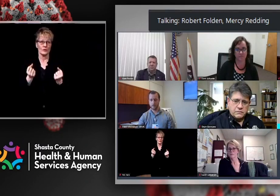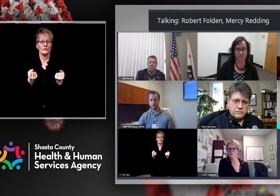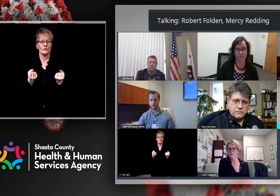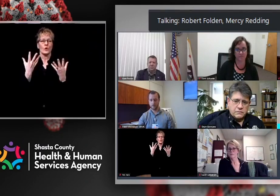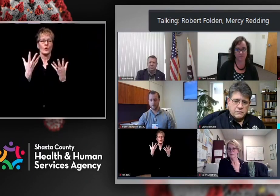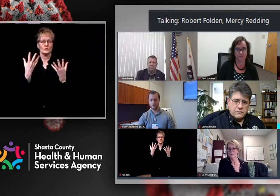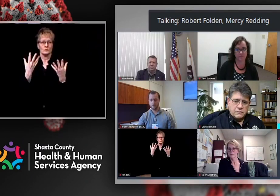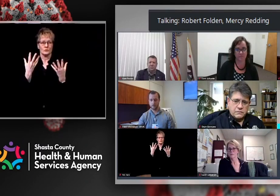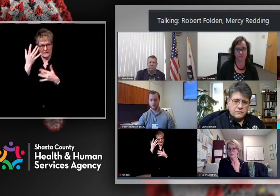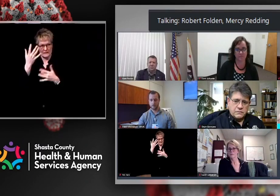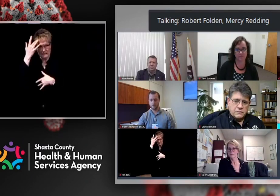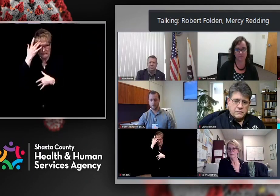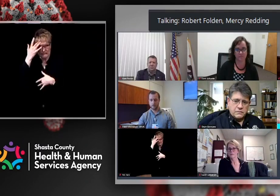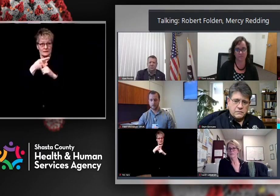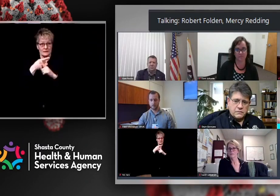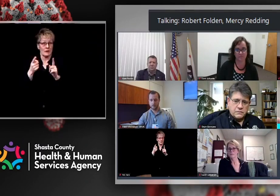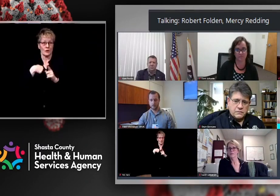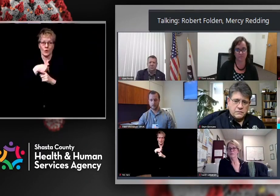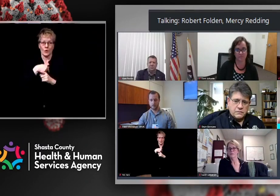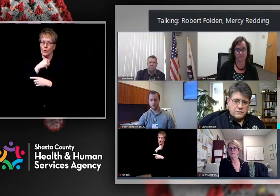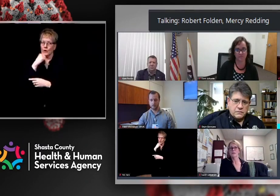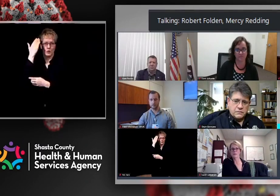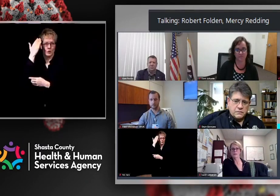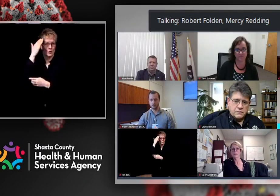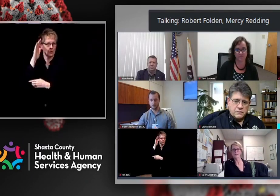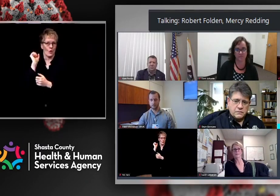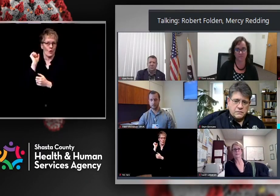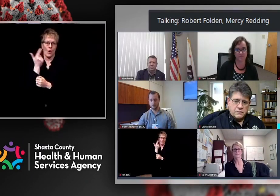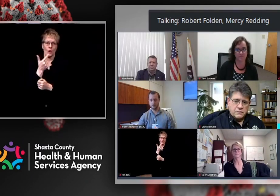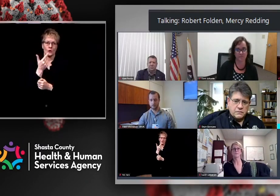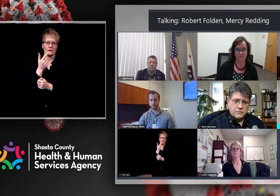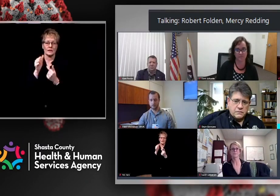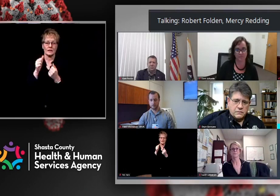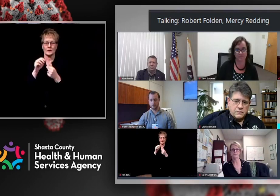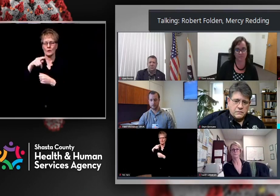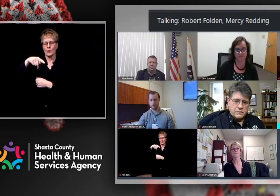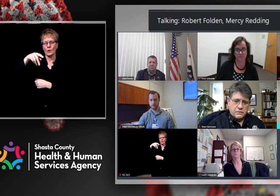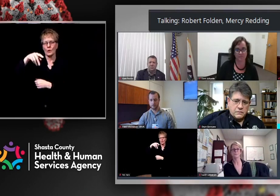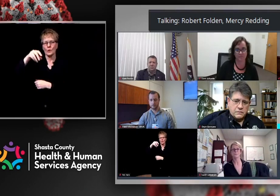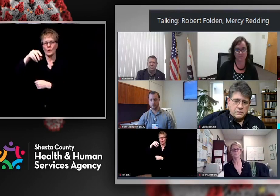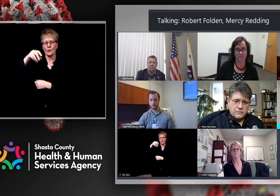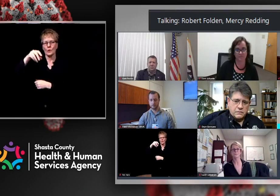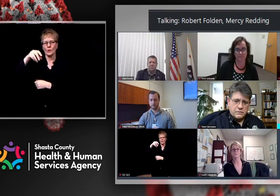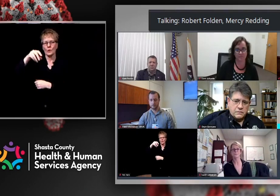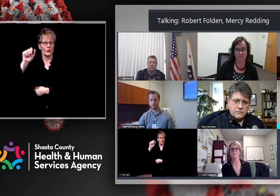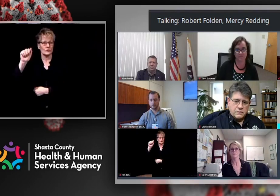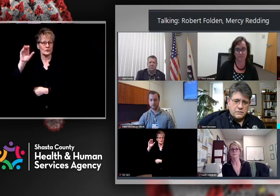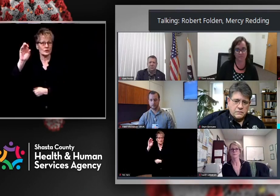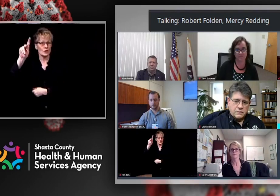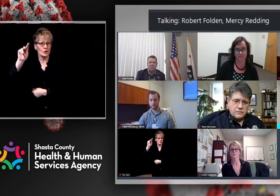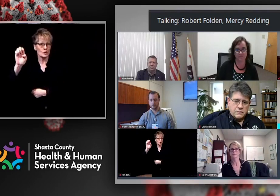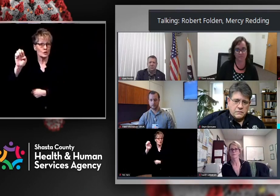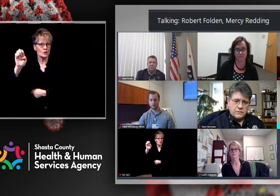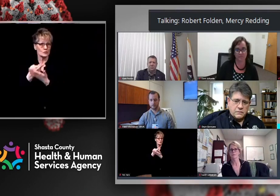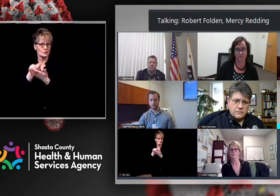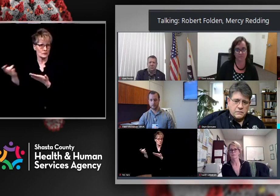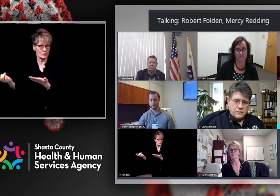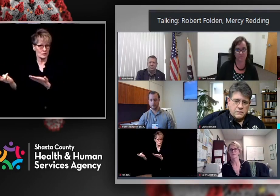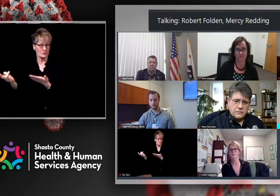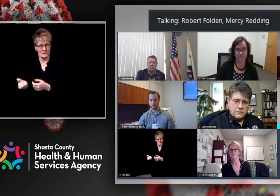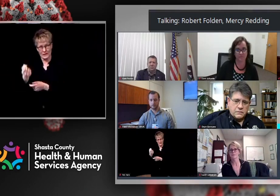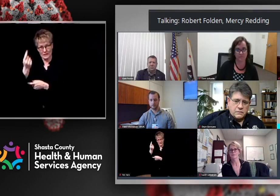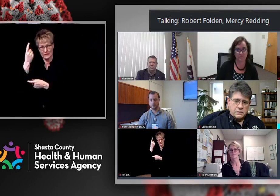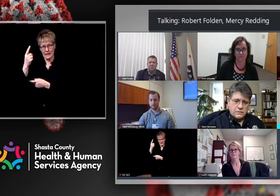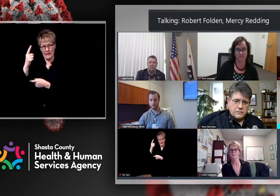have all of the post-acute resources that we used to have. So, you know, the campfire, we